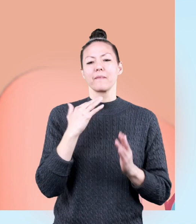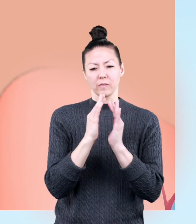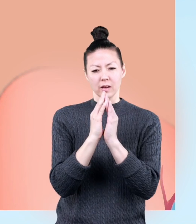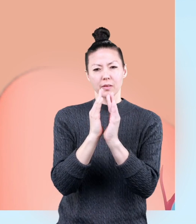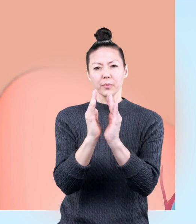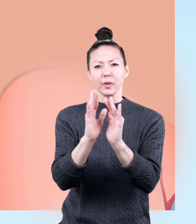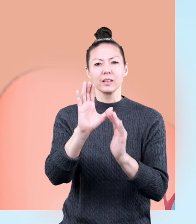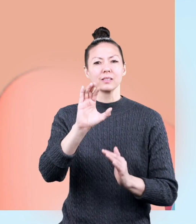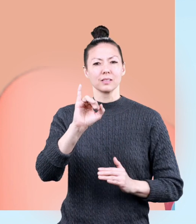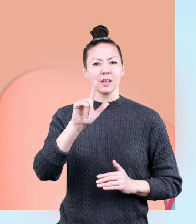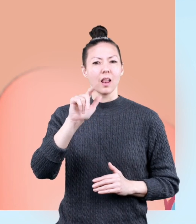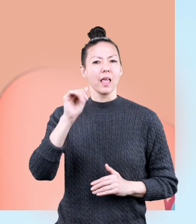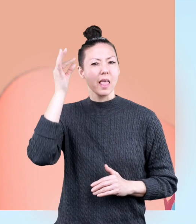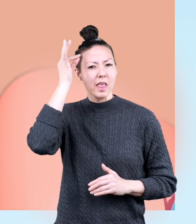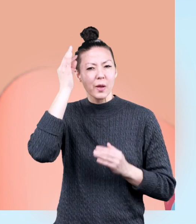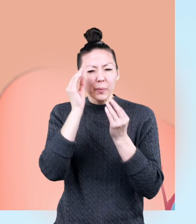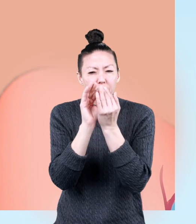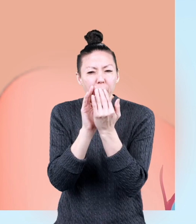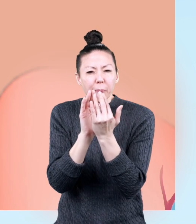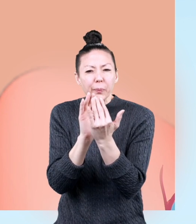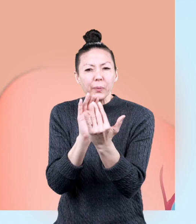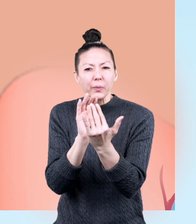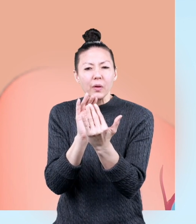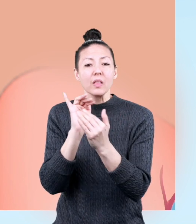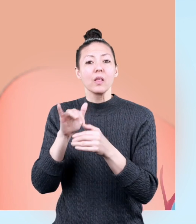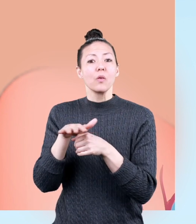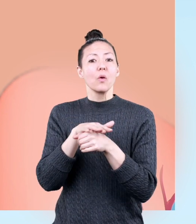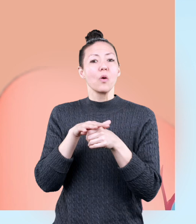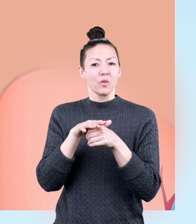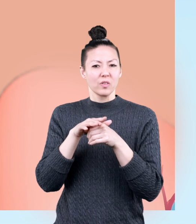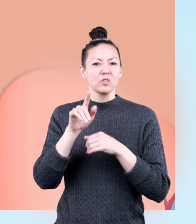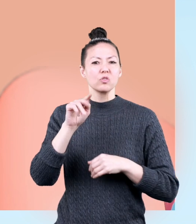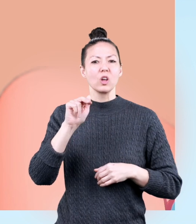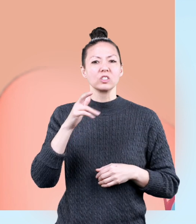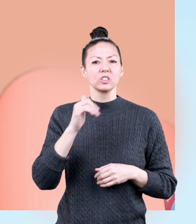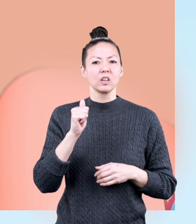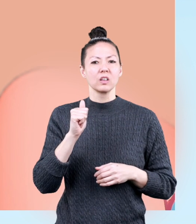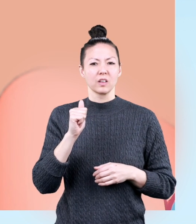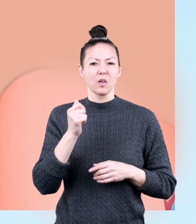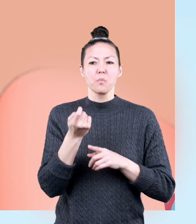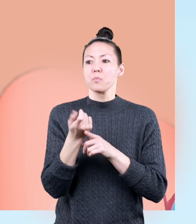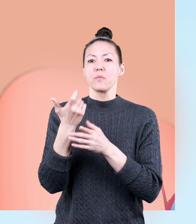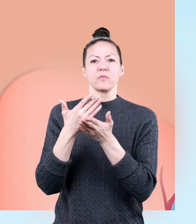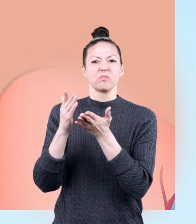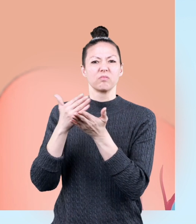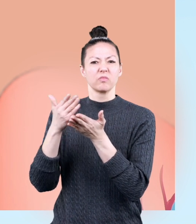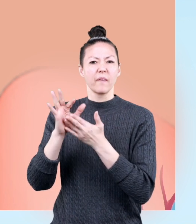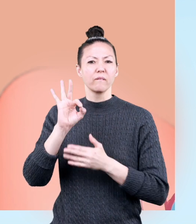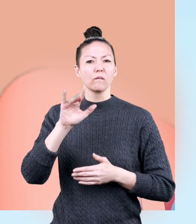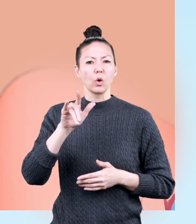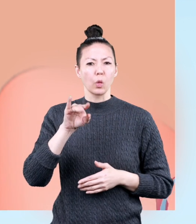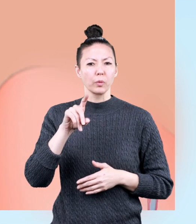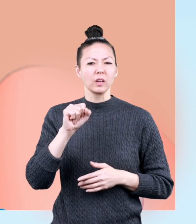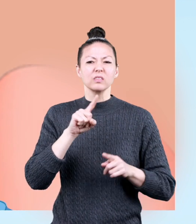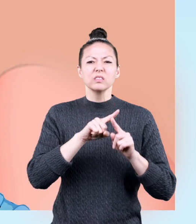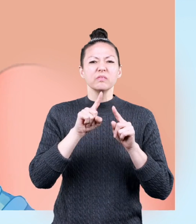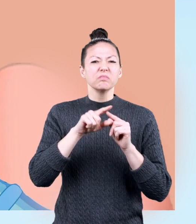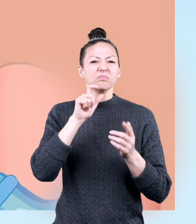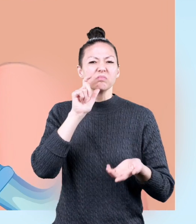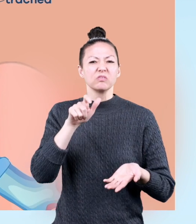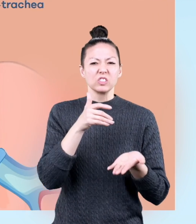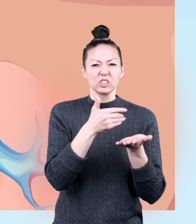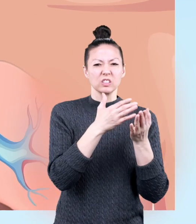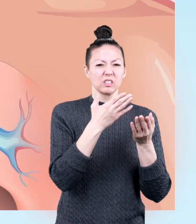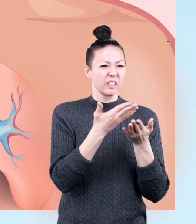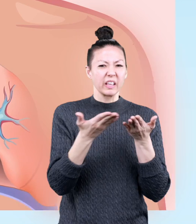also lined with cilia. The cilia located in the trachea remove fluids and other